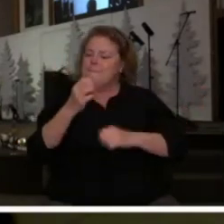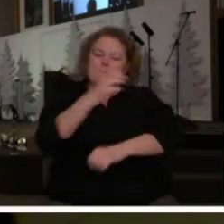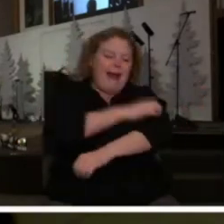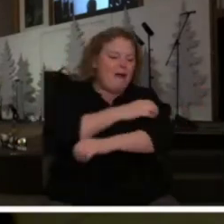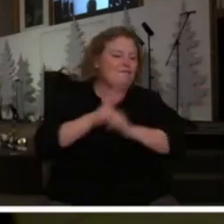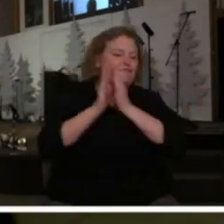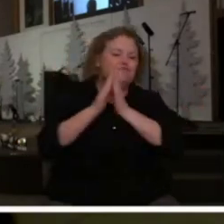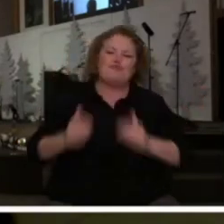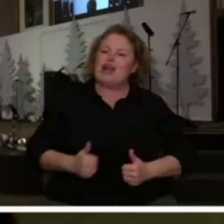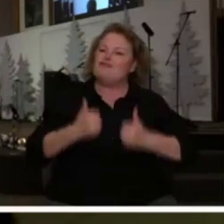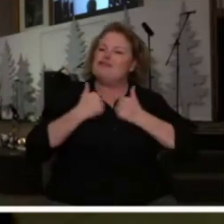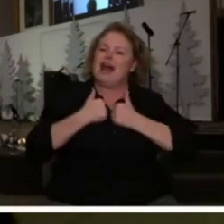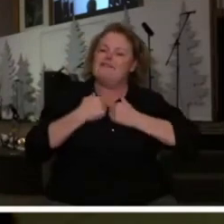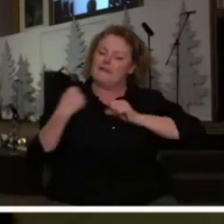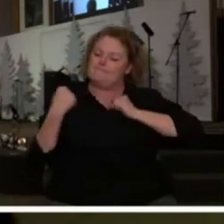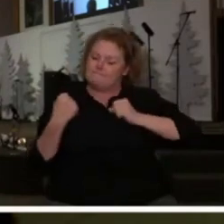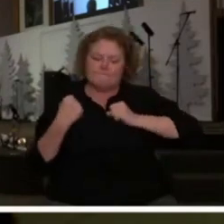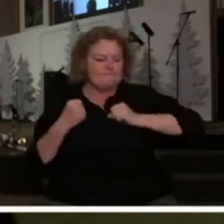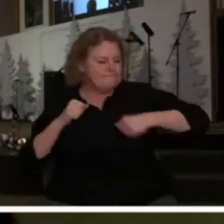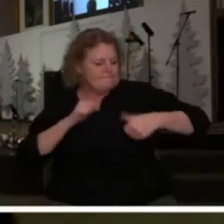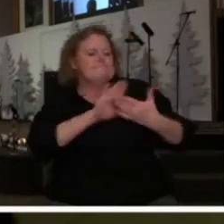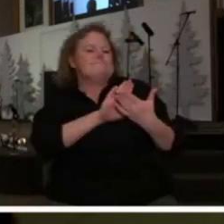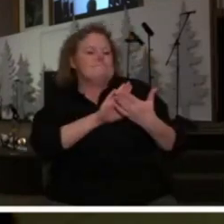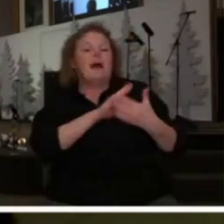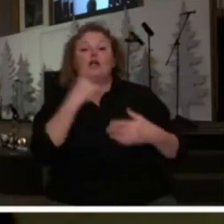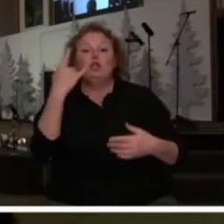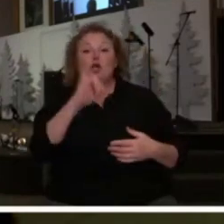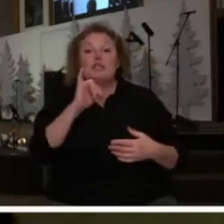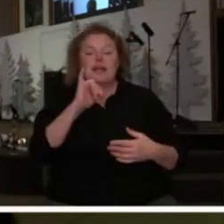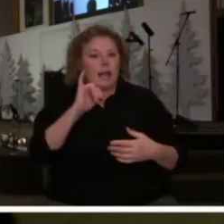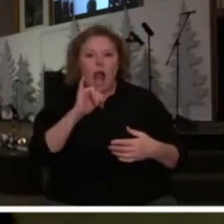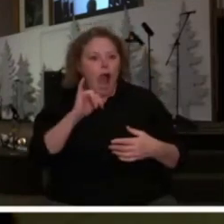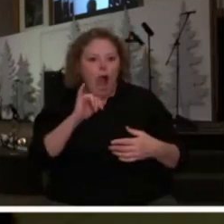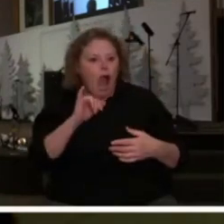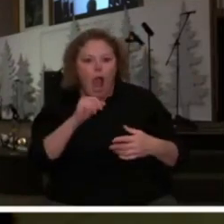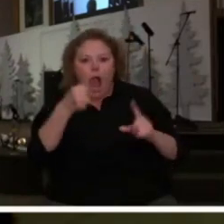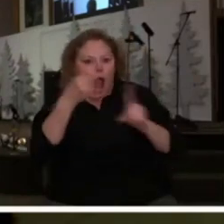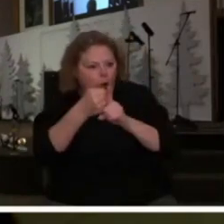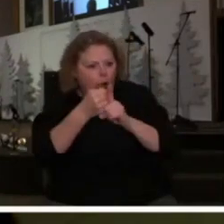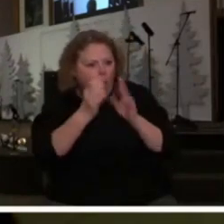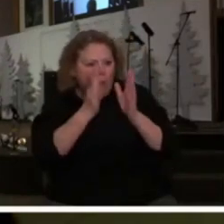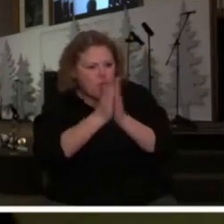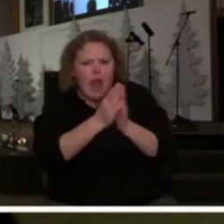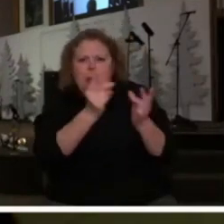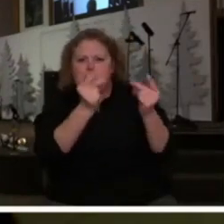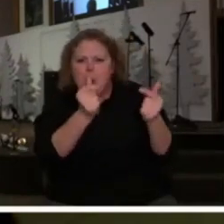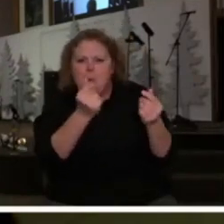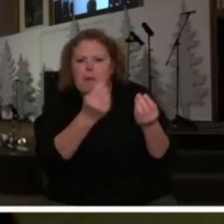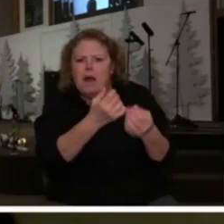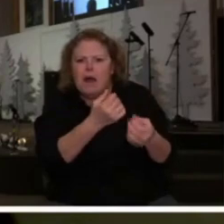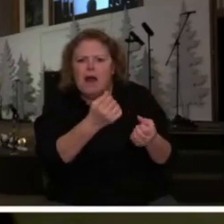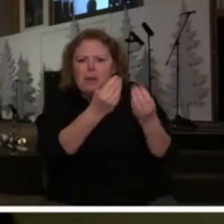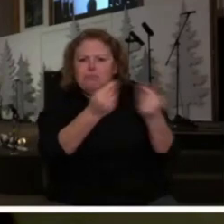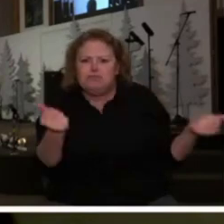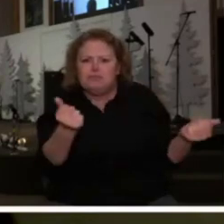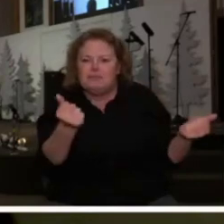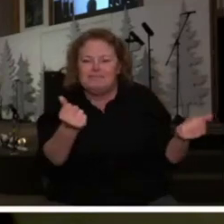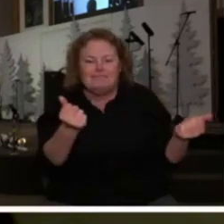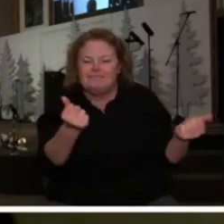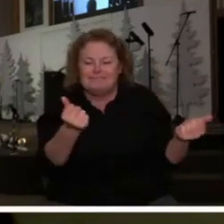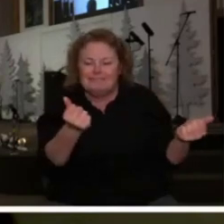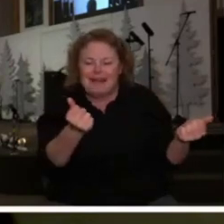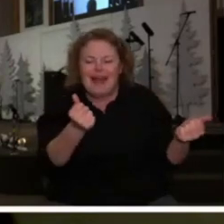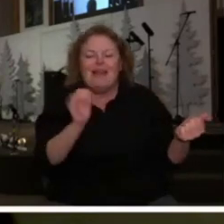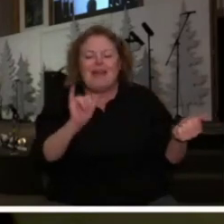life steps up and it looks like a suddenly when it has been hours in prayer coming and the demon is